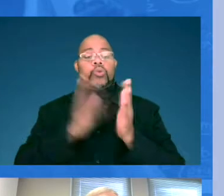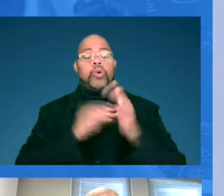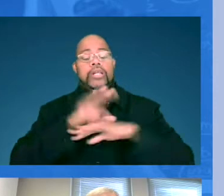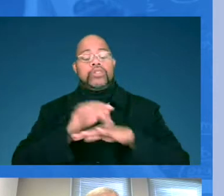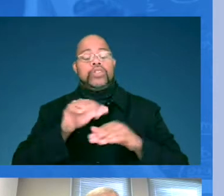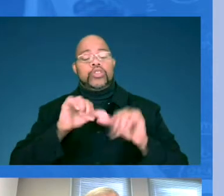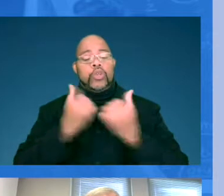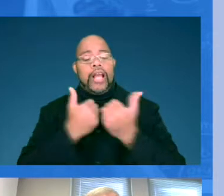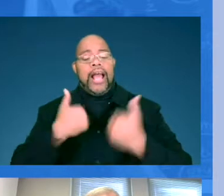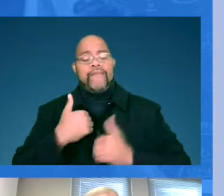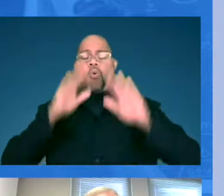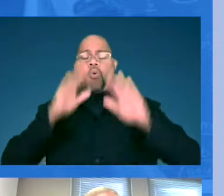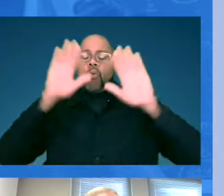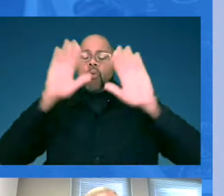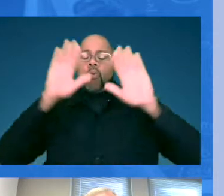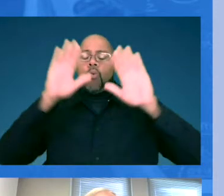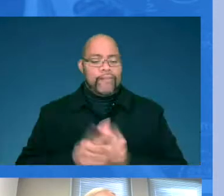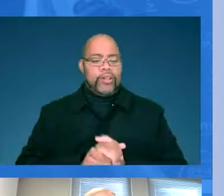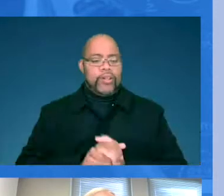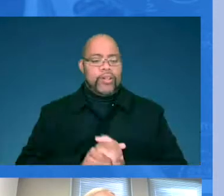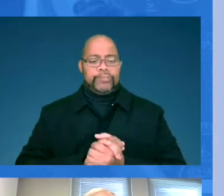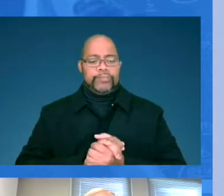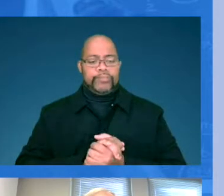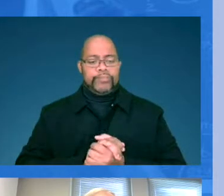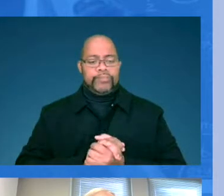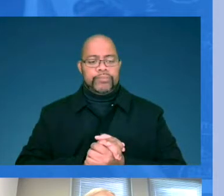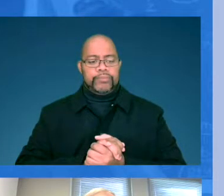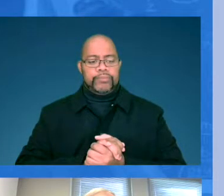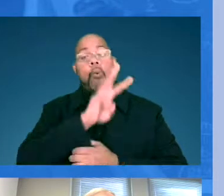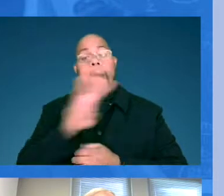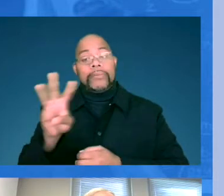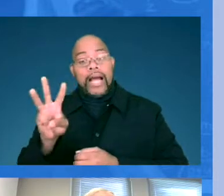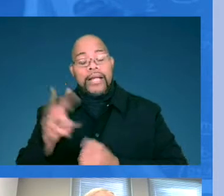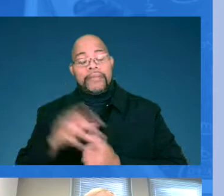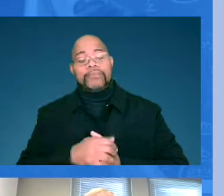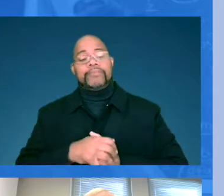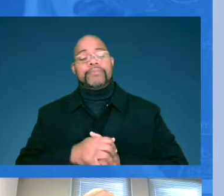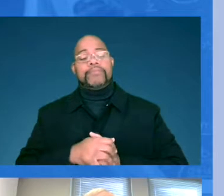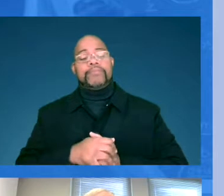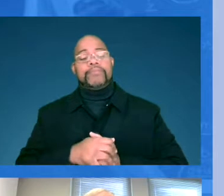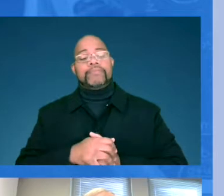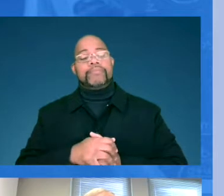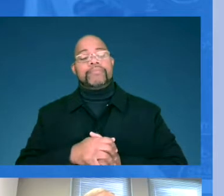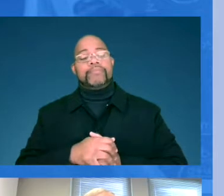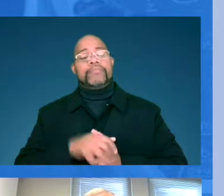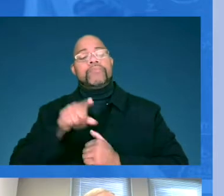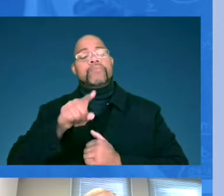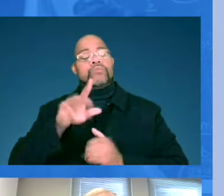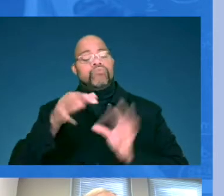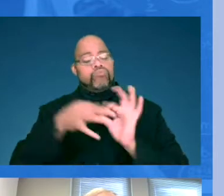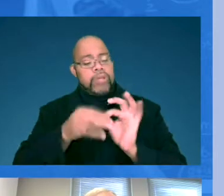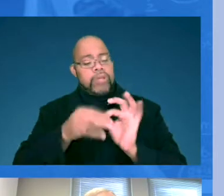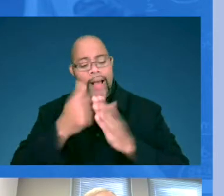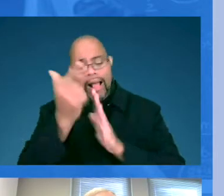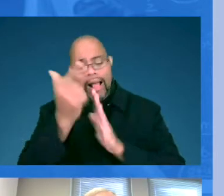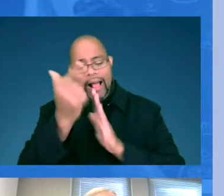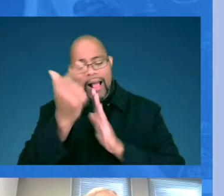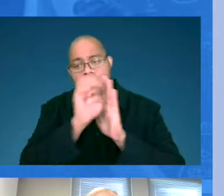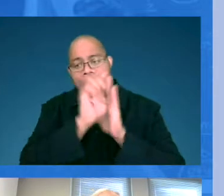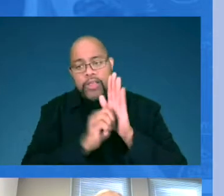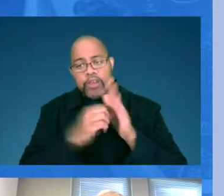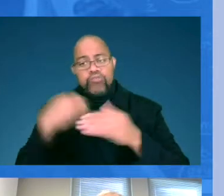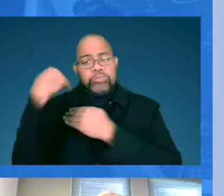website that is all about legal and ethical responsibilities, and that really